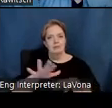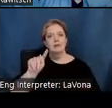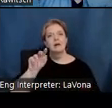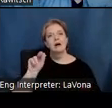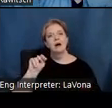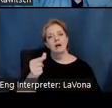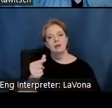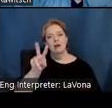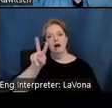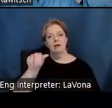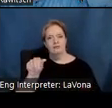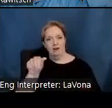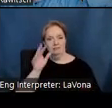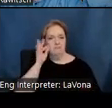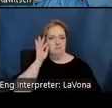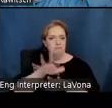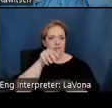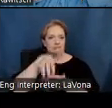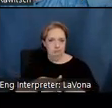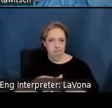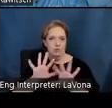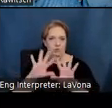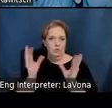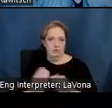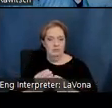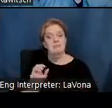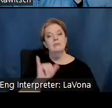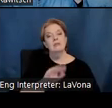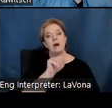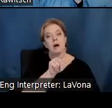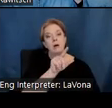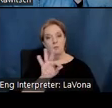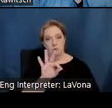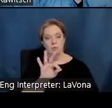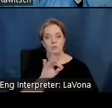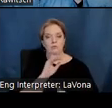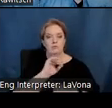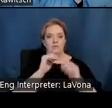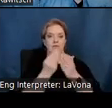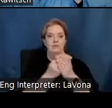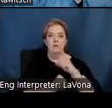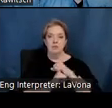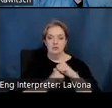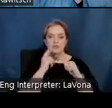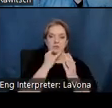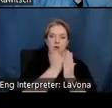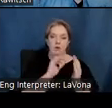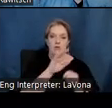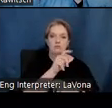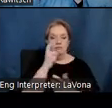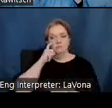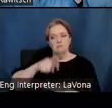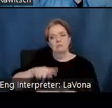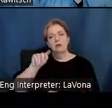The Sam and Alfreda Malouf Foundation for Arts and Crafts acknowledges the Tongva peoples as the traditional land caretakers